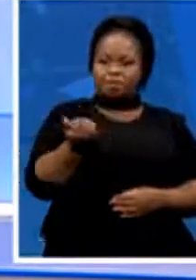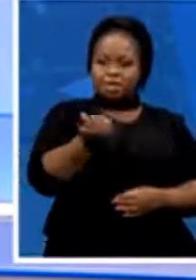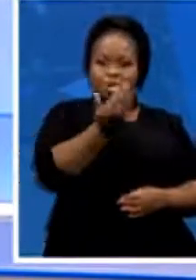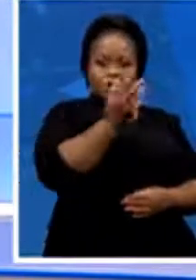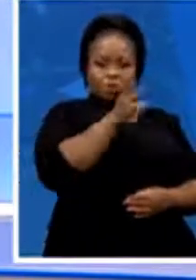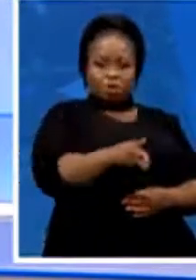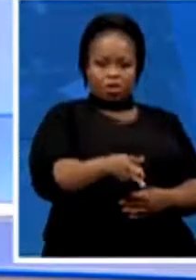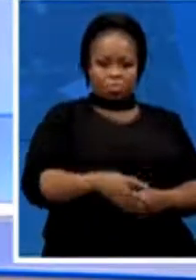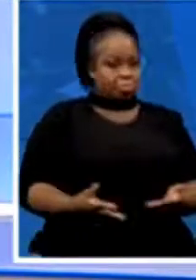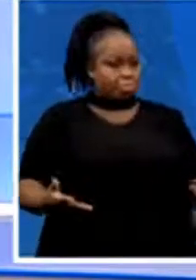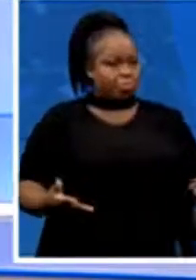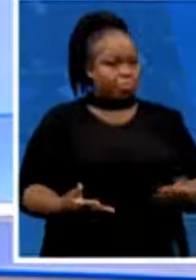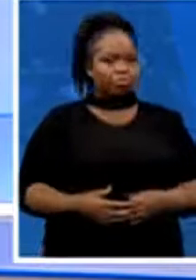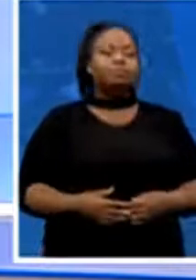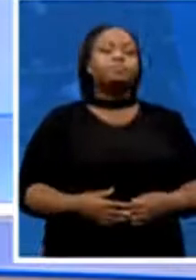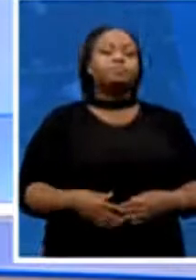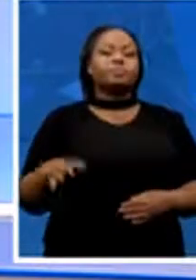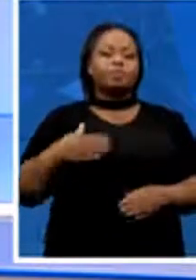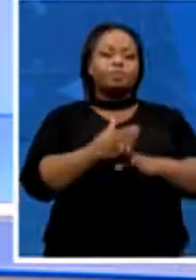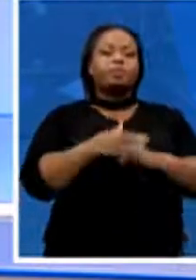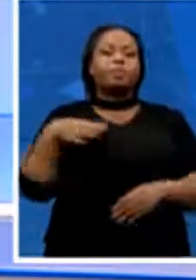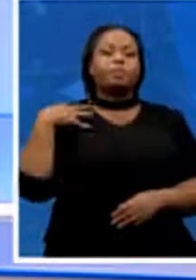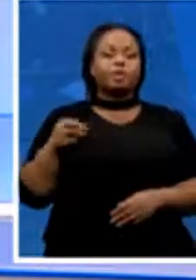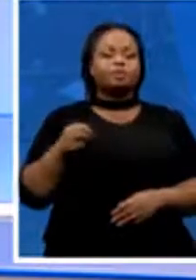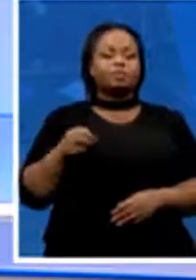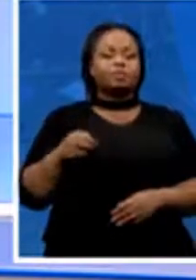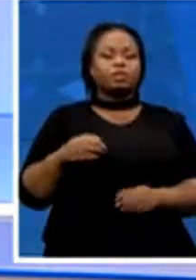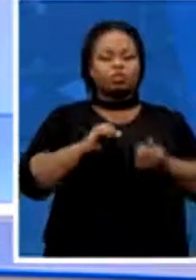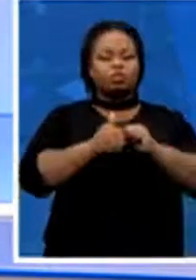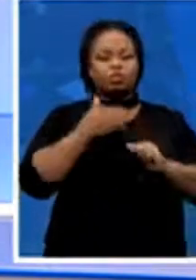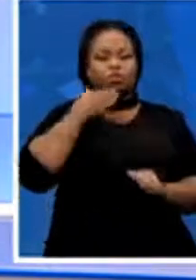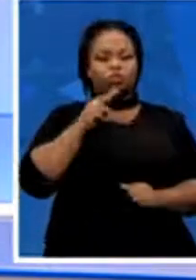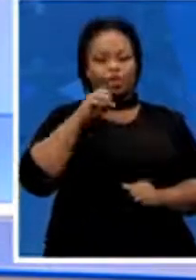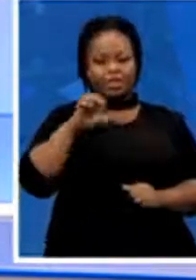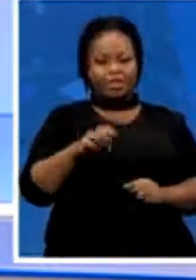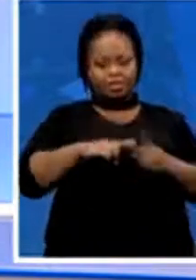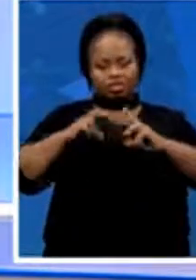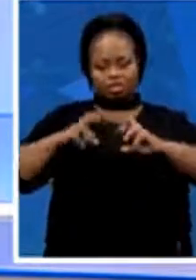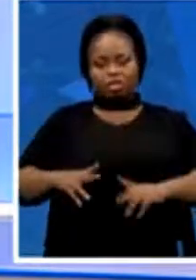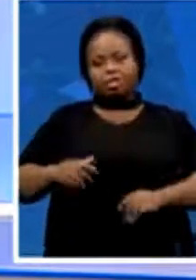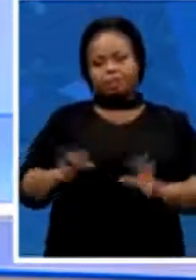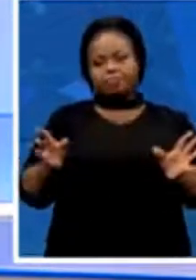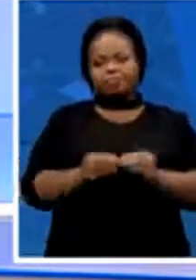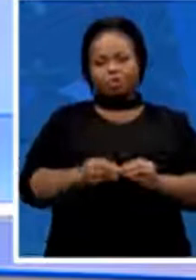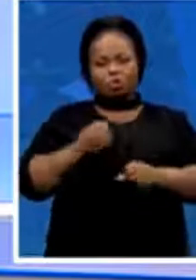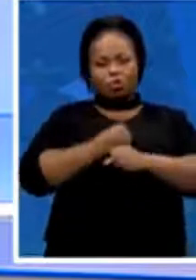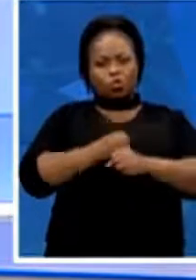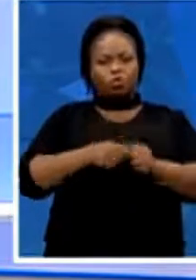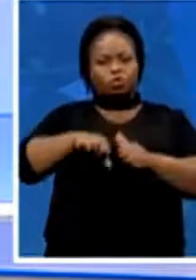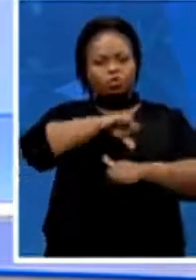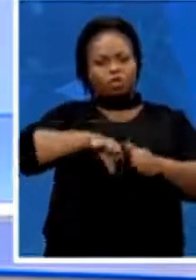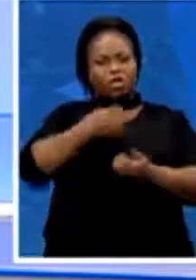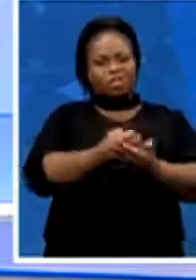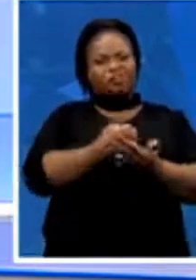Minister, Nwanda Balfour, and researcher, Dr. Mary Ann Dove, who completed doctoral work into social ecological factors in talent development,